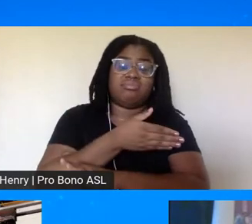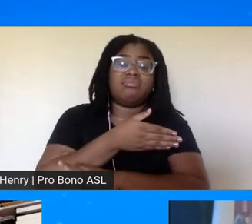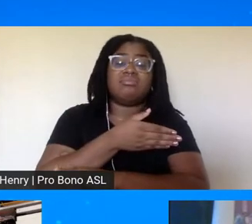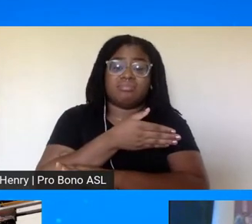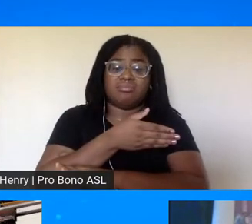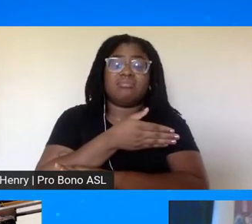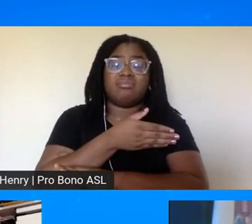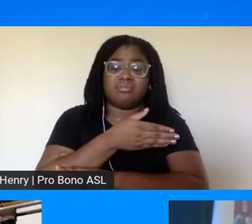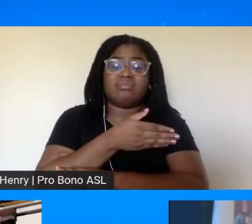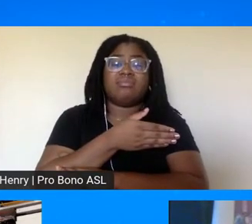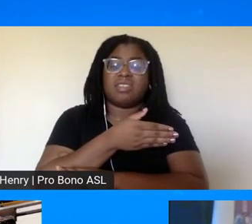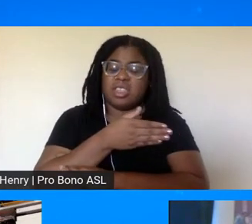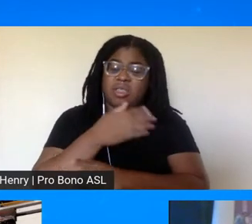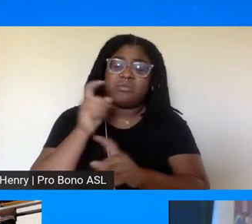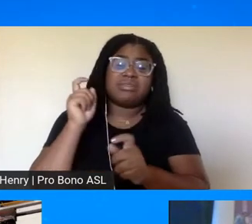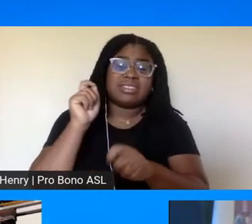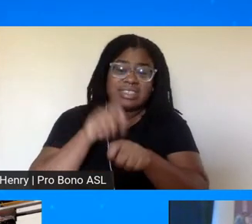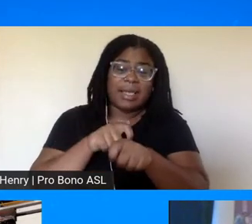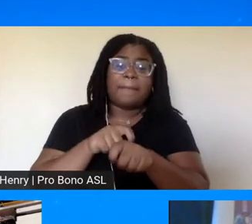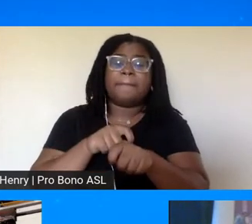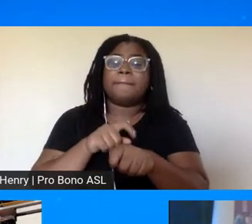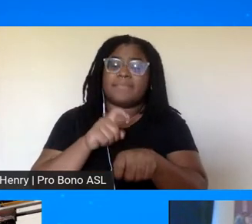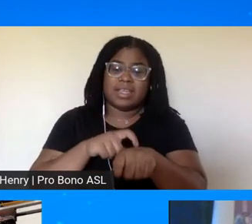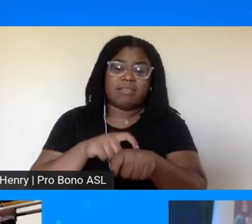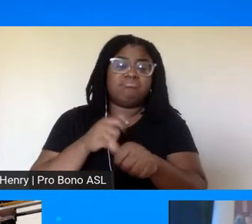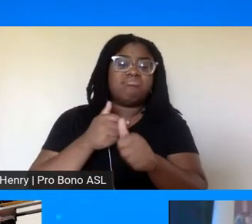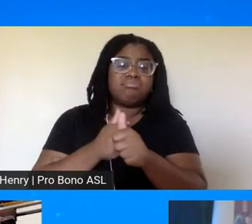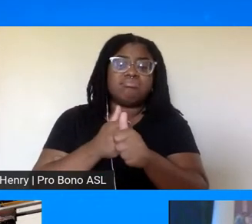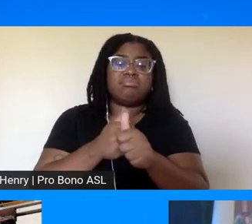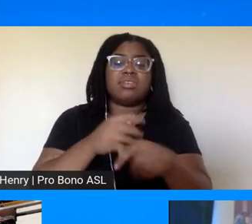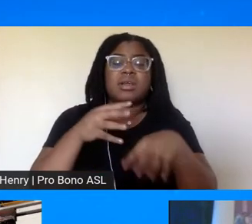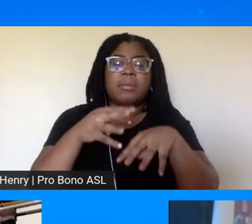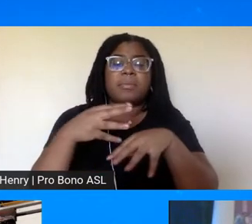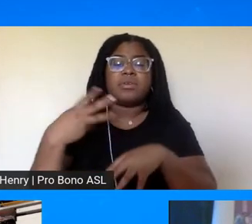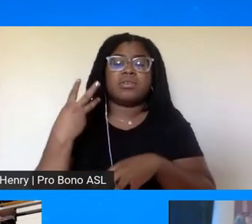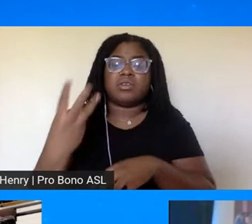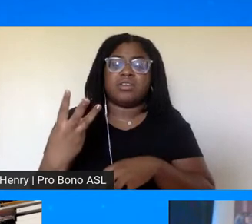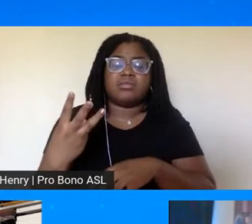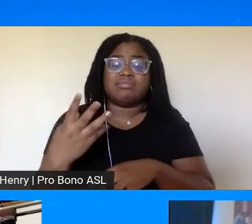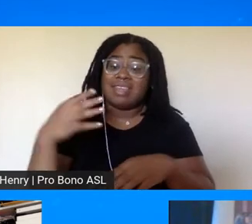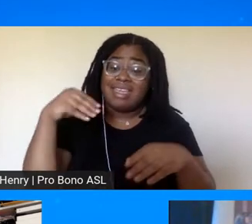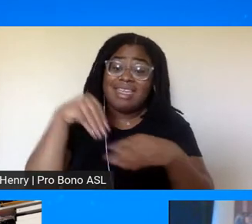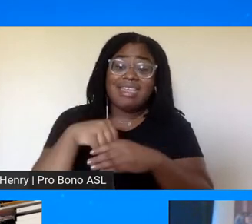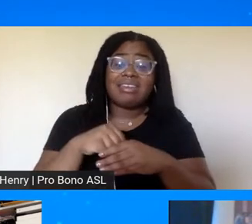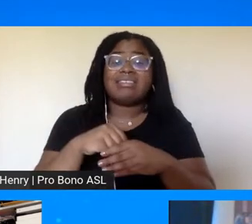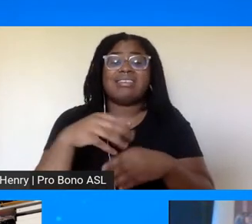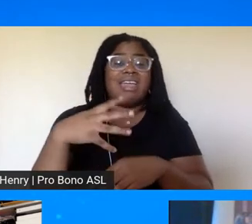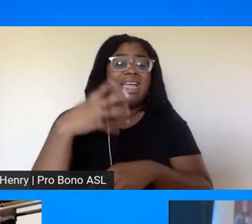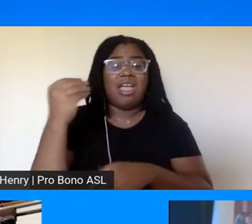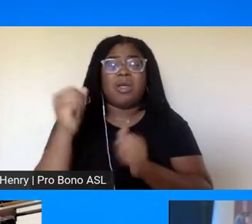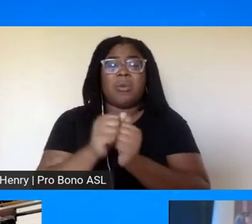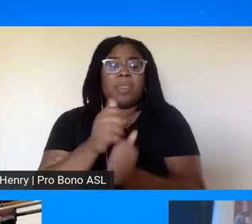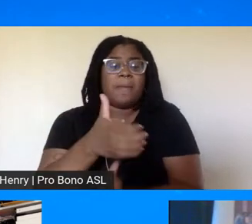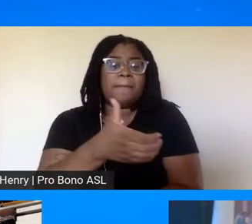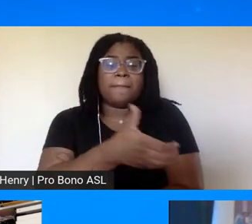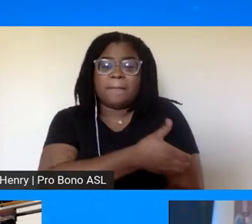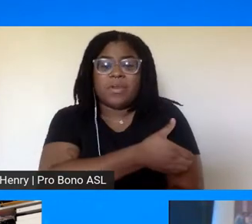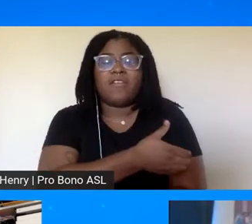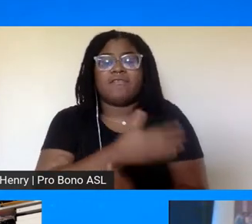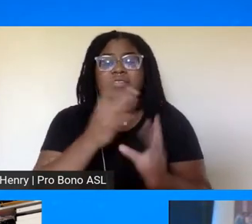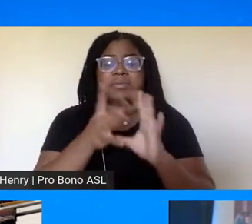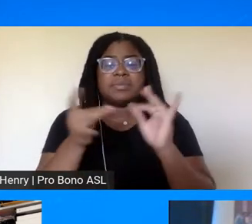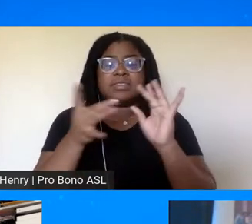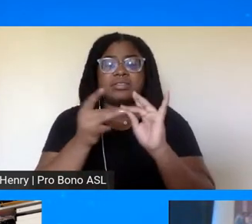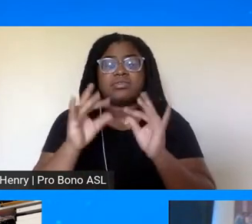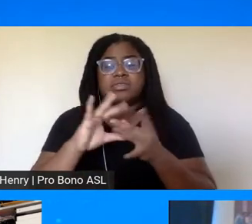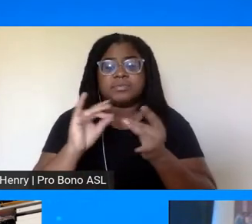ahead of time with the march on washington and they got in and got out with a powerful message dr west i